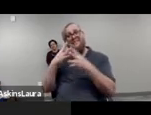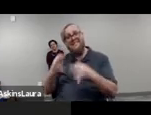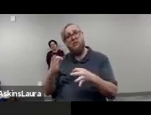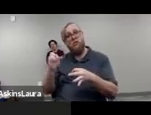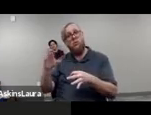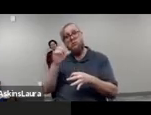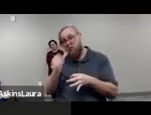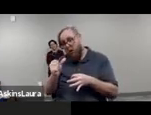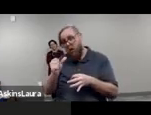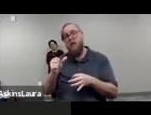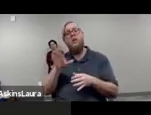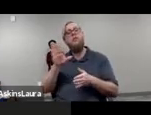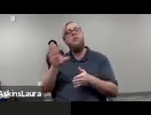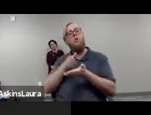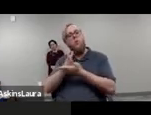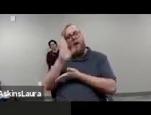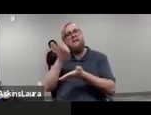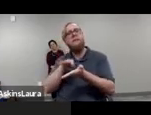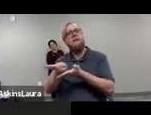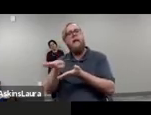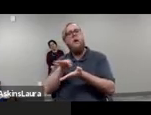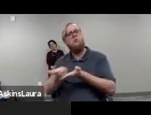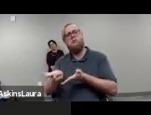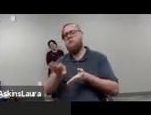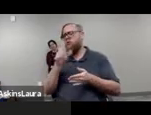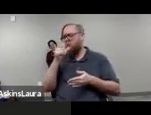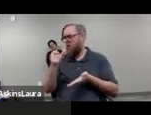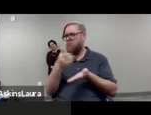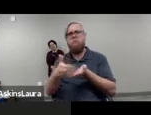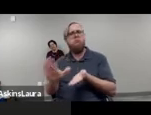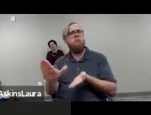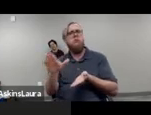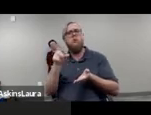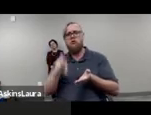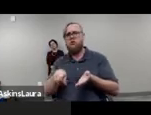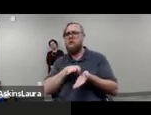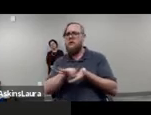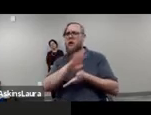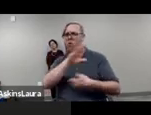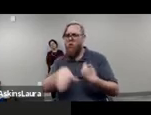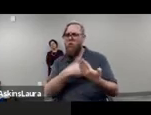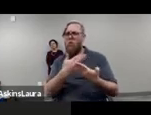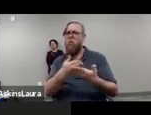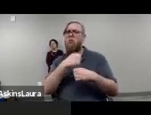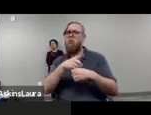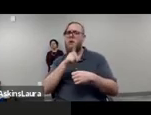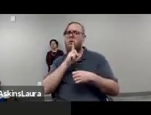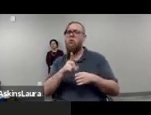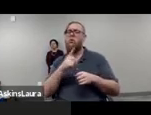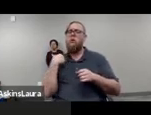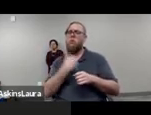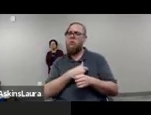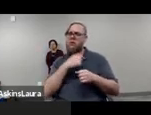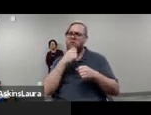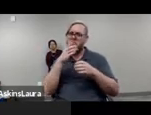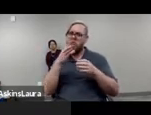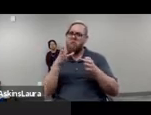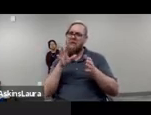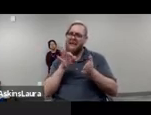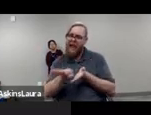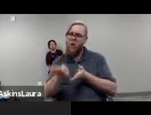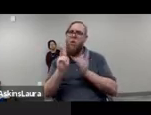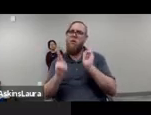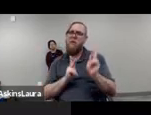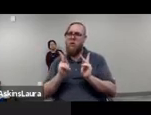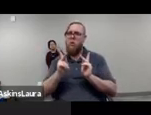be counted should not be discounted that we should count everyone and making greater efforts to count individuals who are concerned so that they know